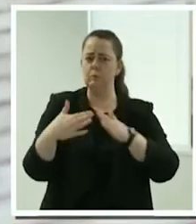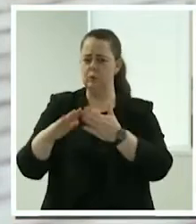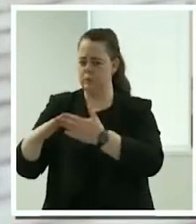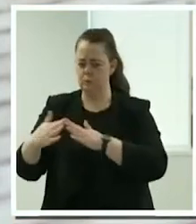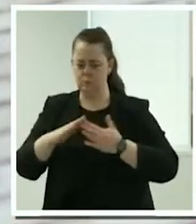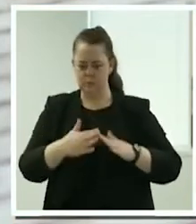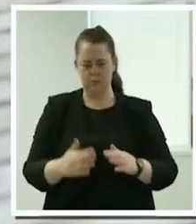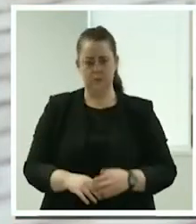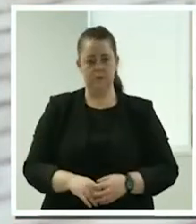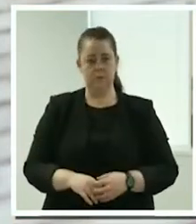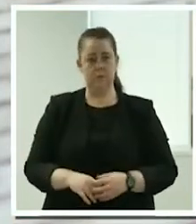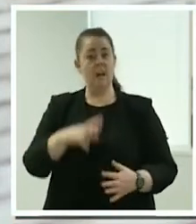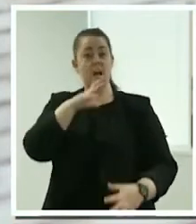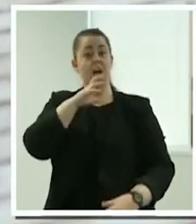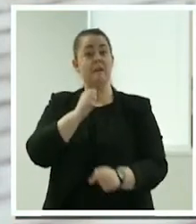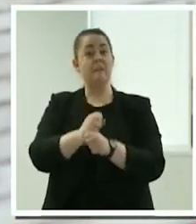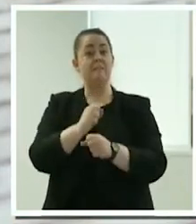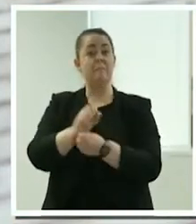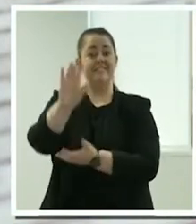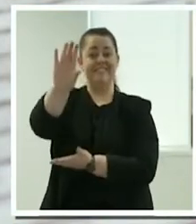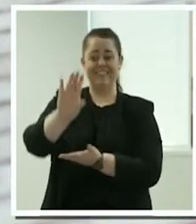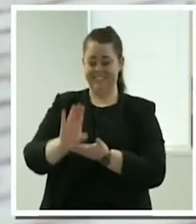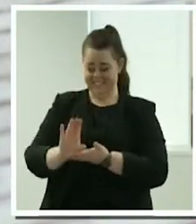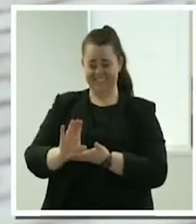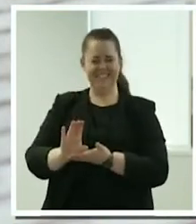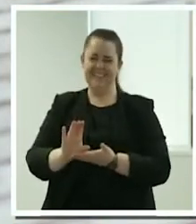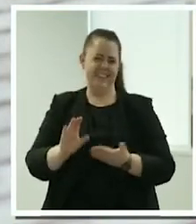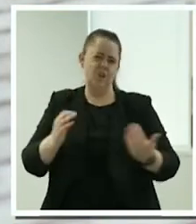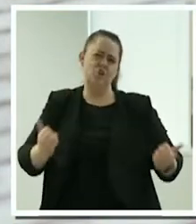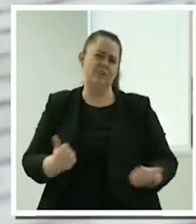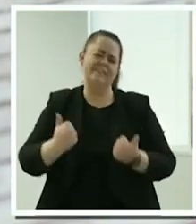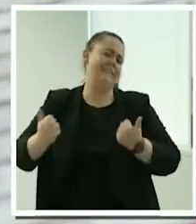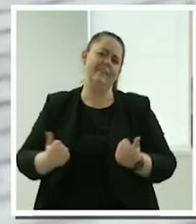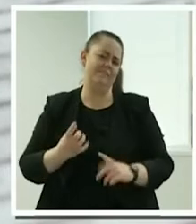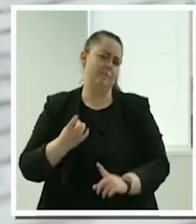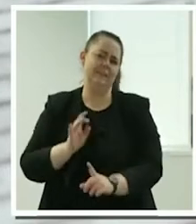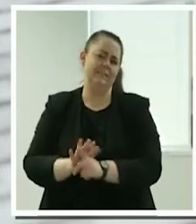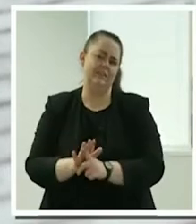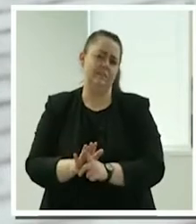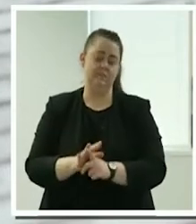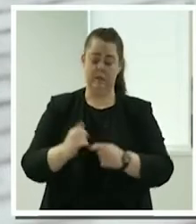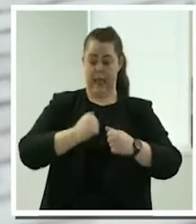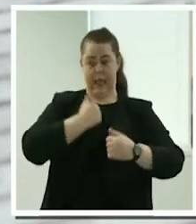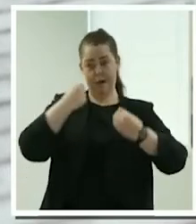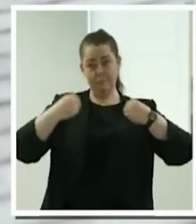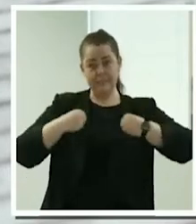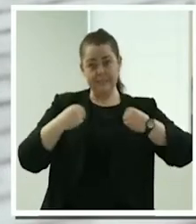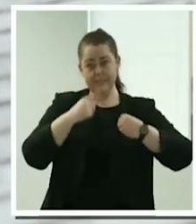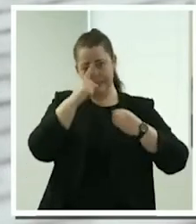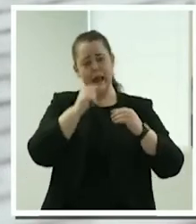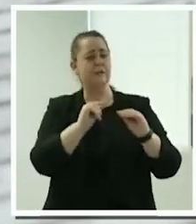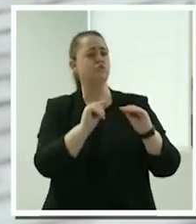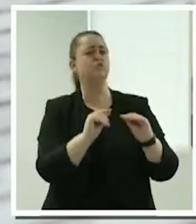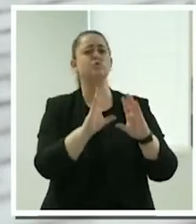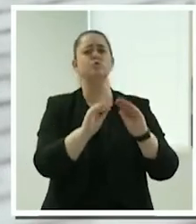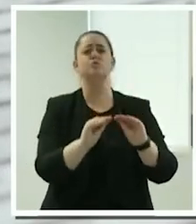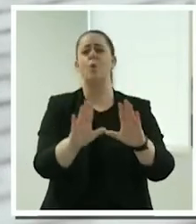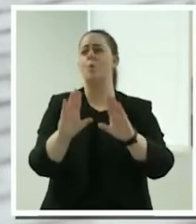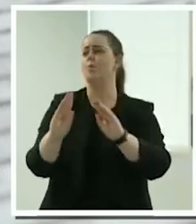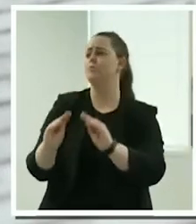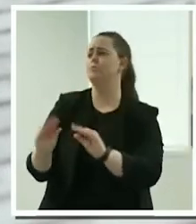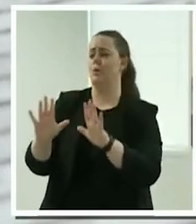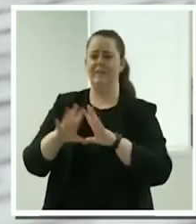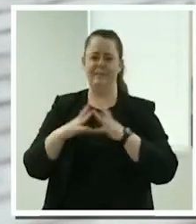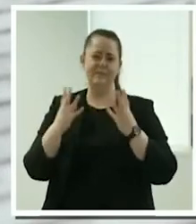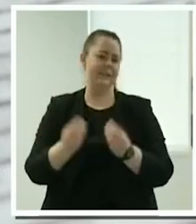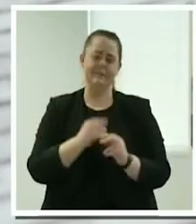The answers are not obvious and Mabel also cannot solve these challenges alone. But what we can do is bring